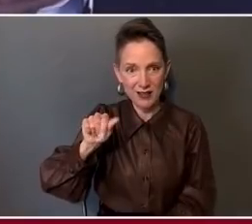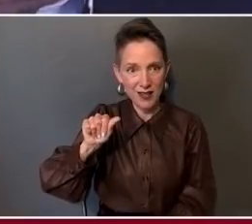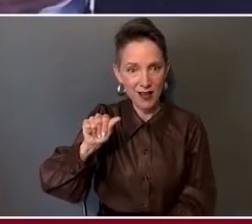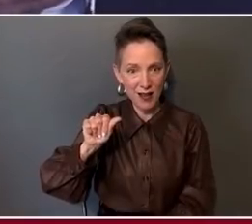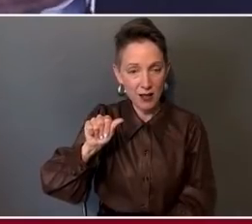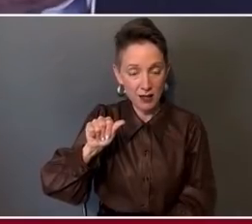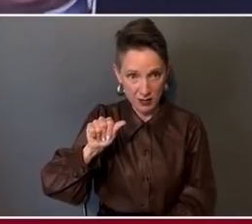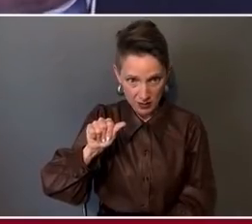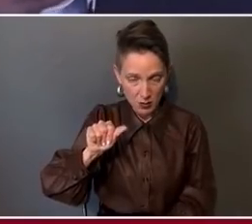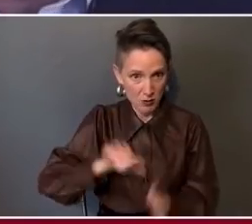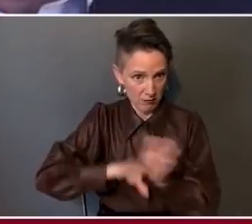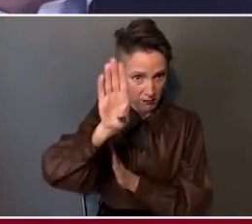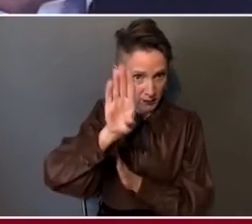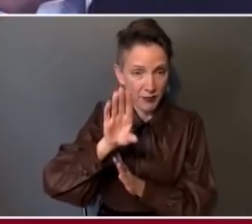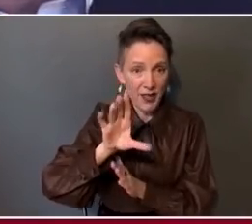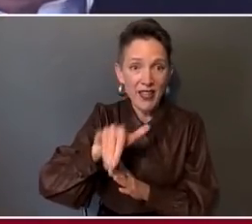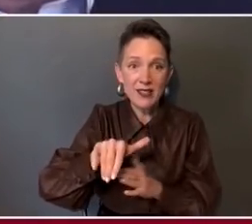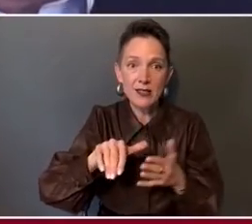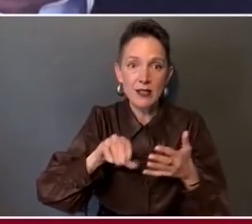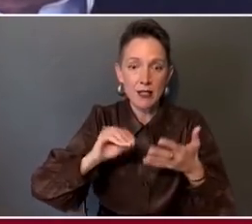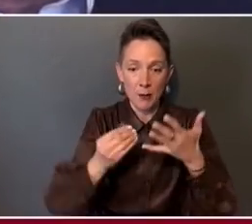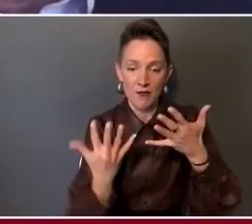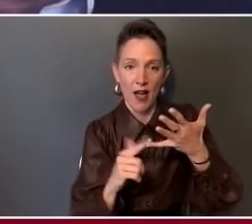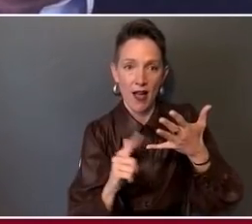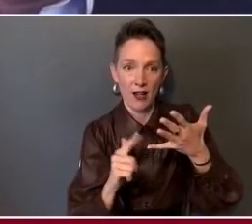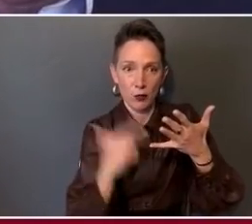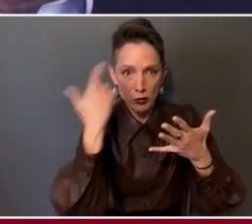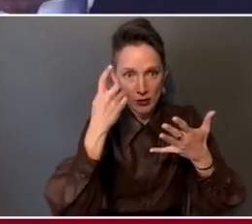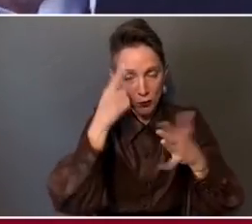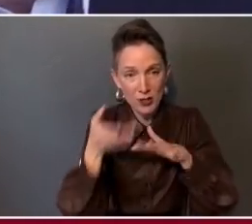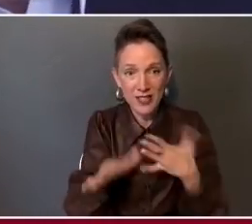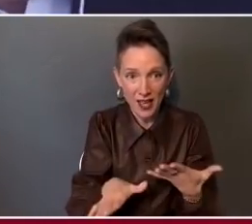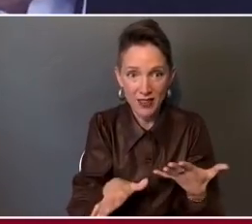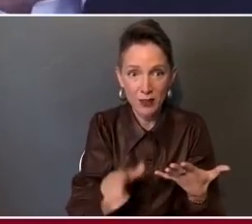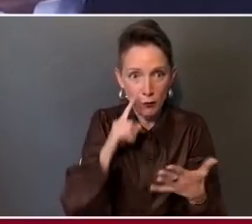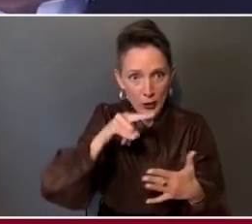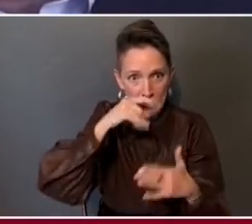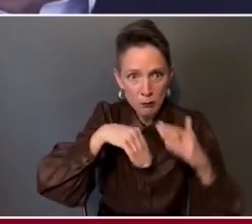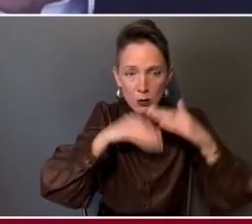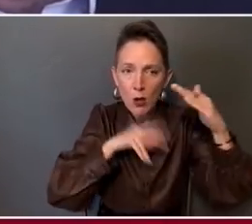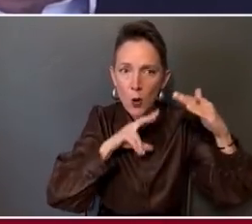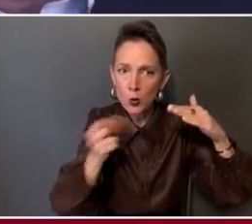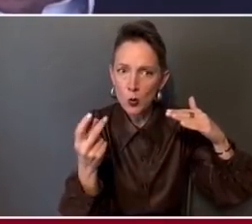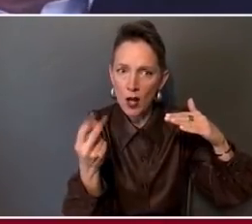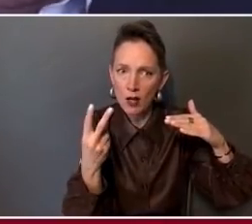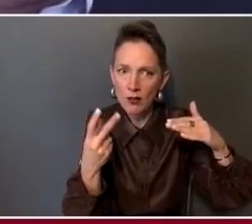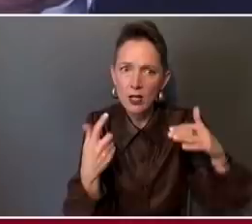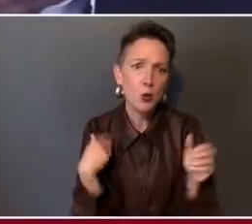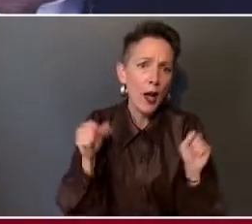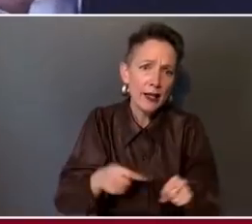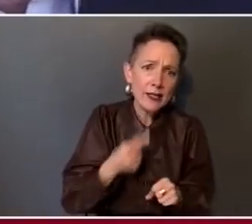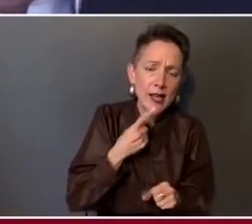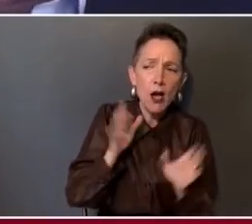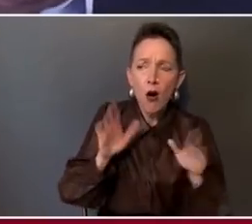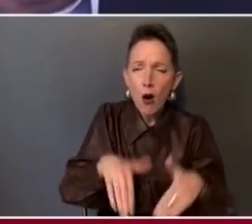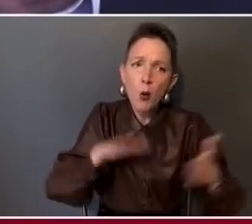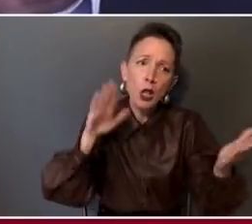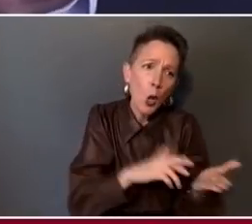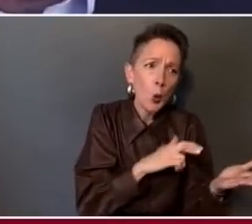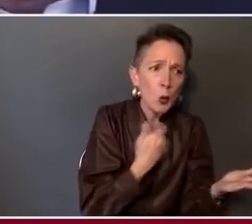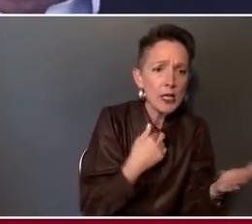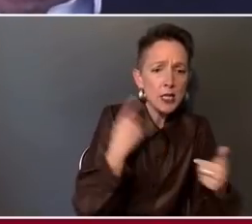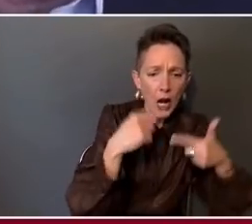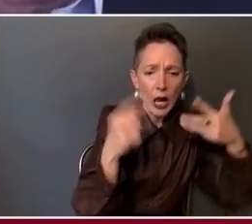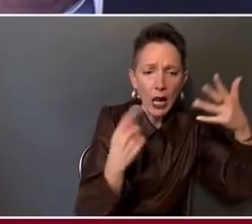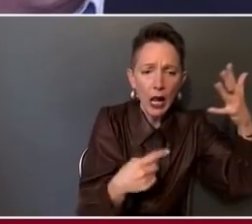number fifth cause of death in kids 5 to 11 years of age. So I can talk all I want about, you know, it's low risk, it's all these